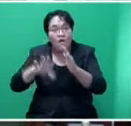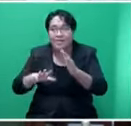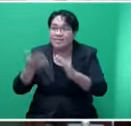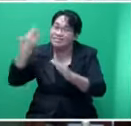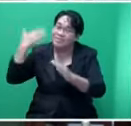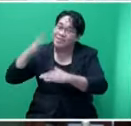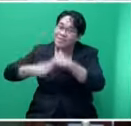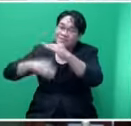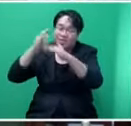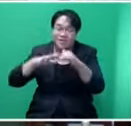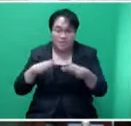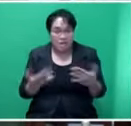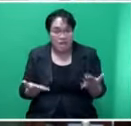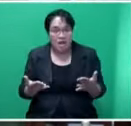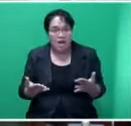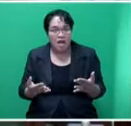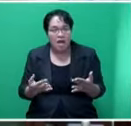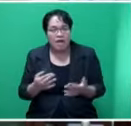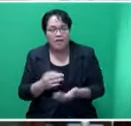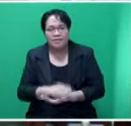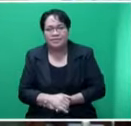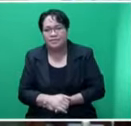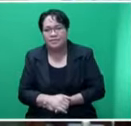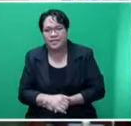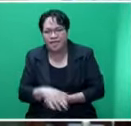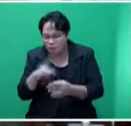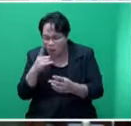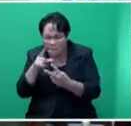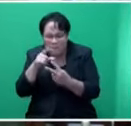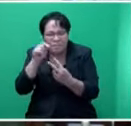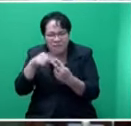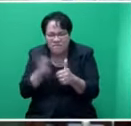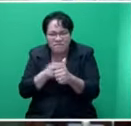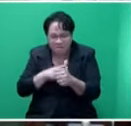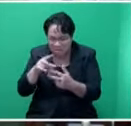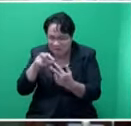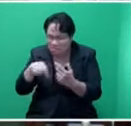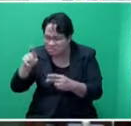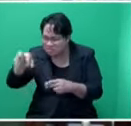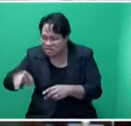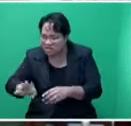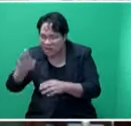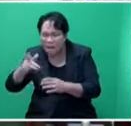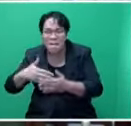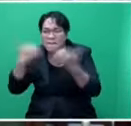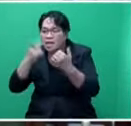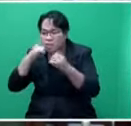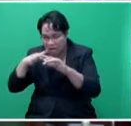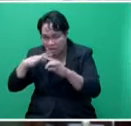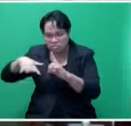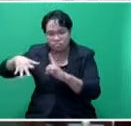towers that are already put up are in what we call cherry picked areas most companies will go in where there's large pockets of people